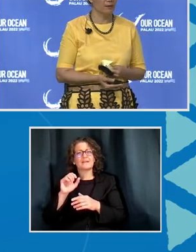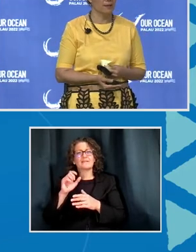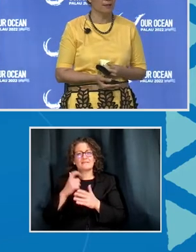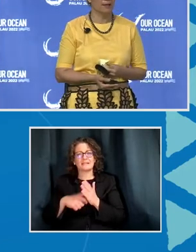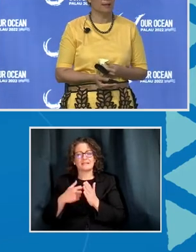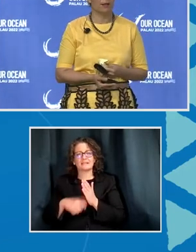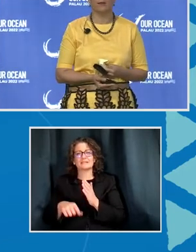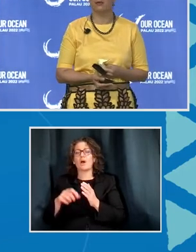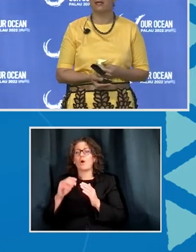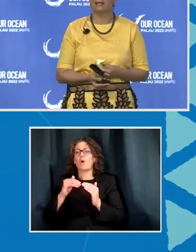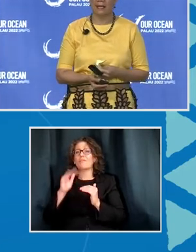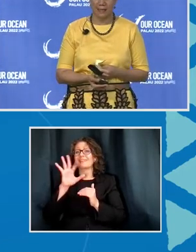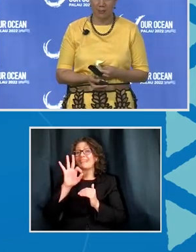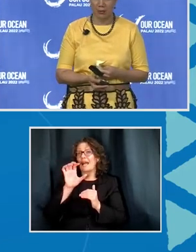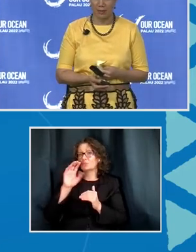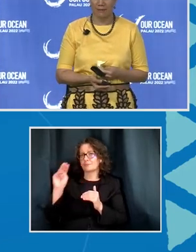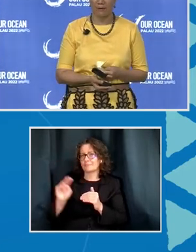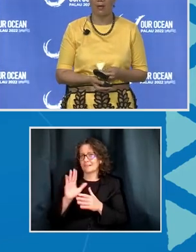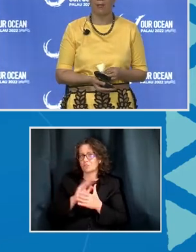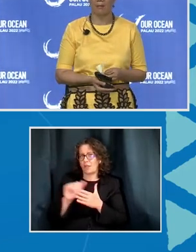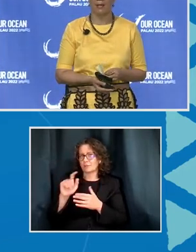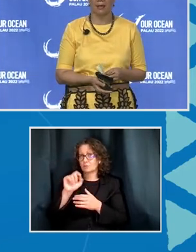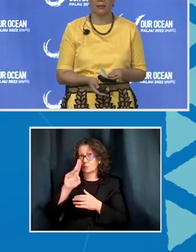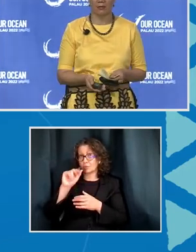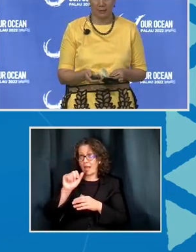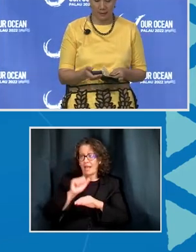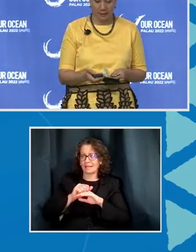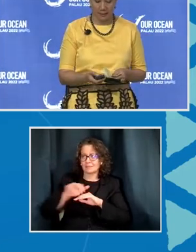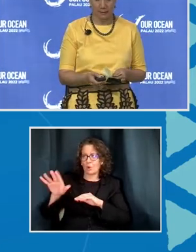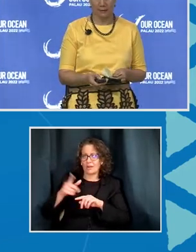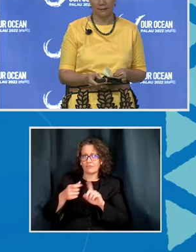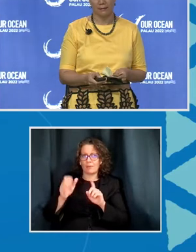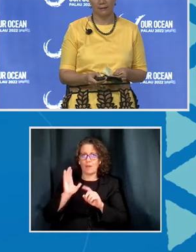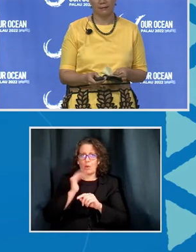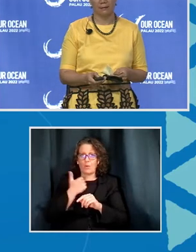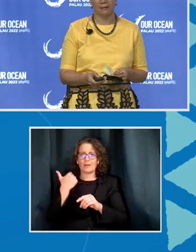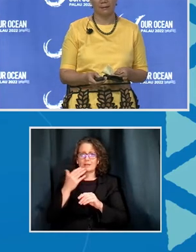US dollars of tuna is exported from our member countries.